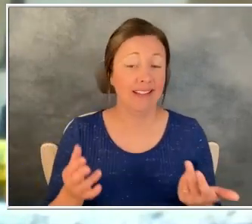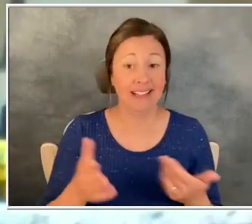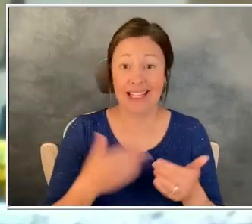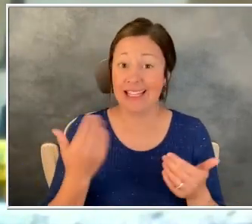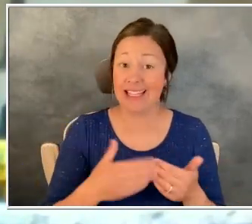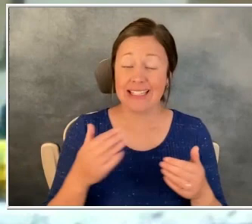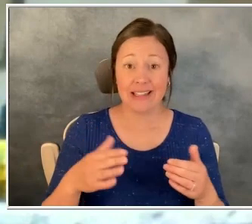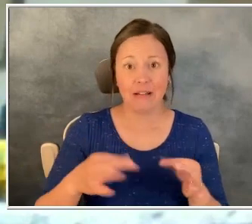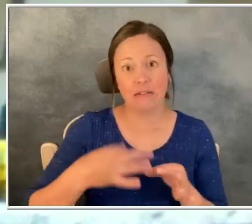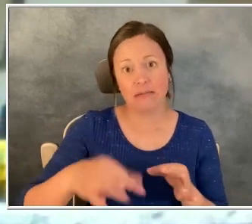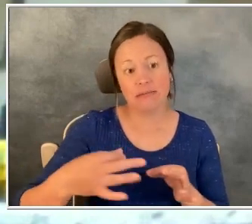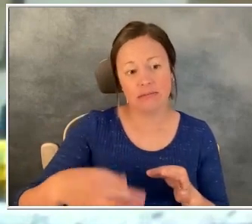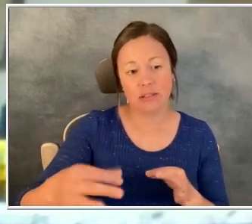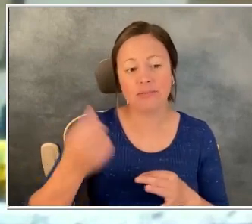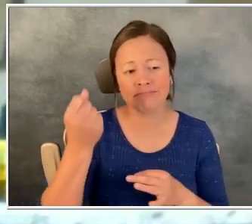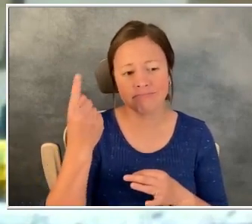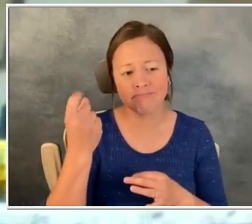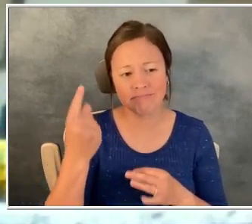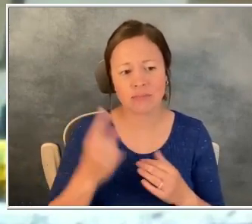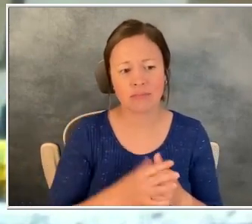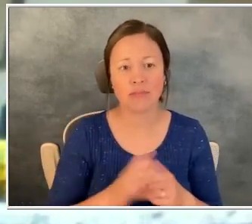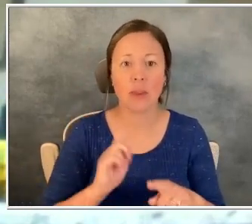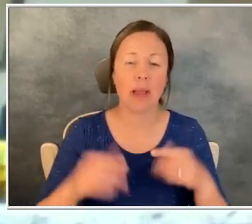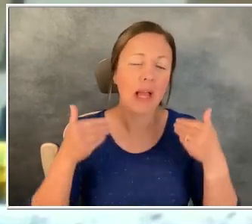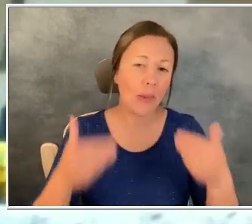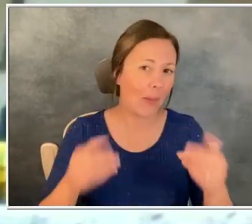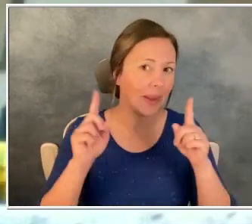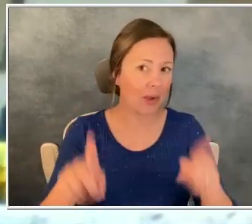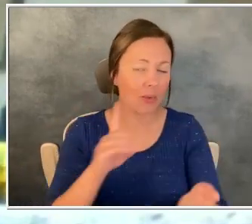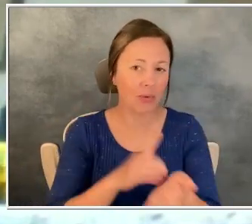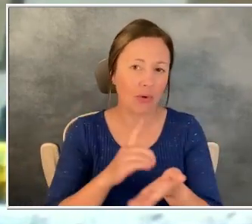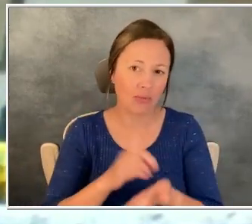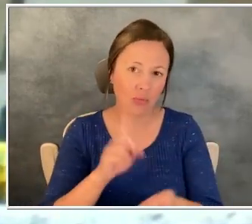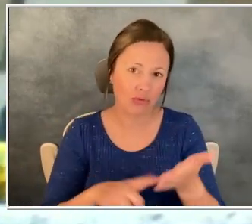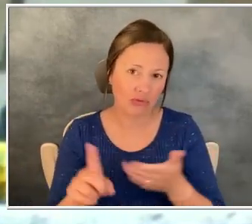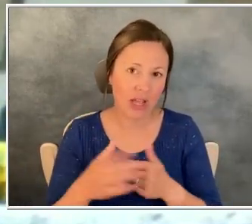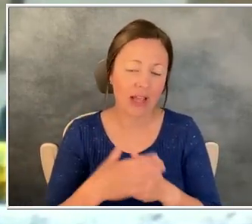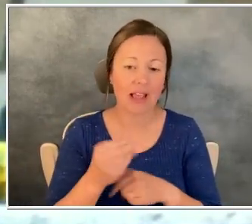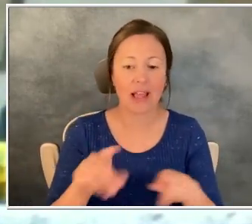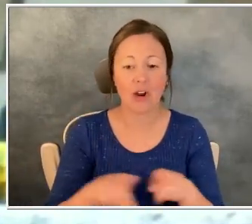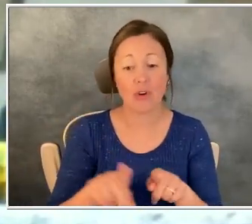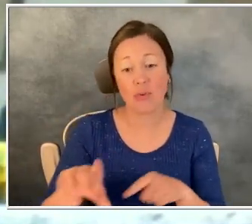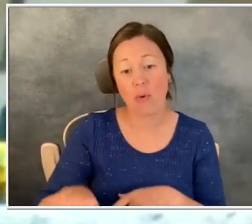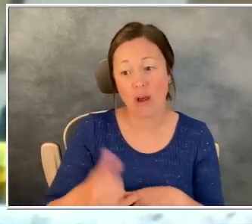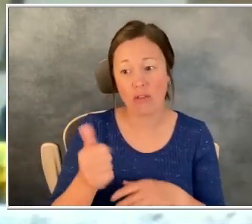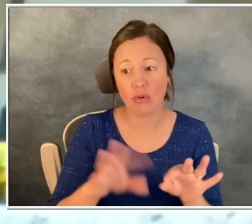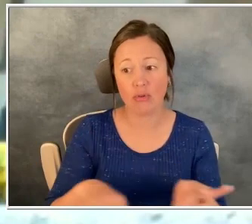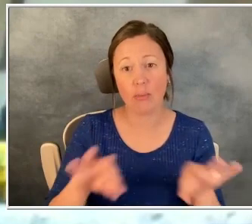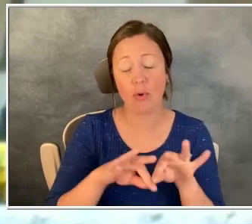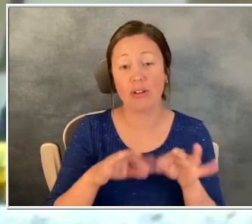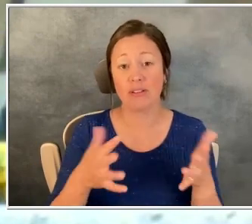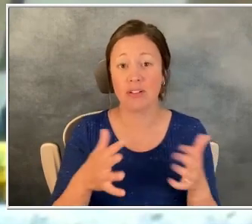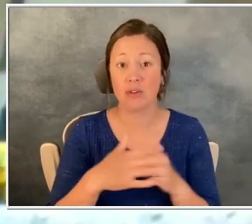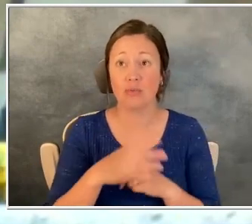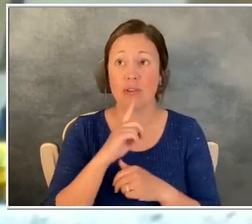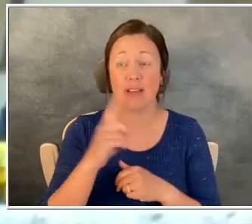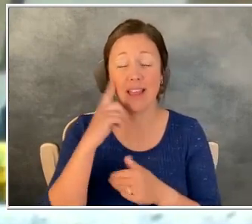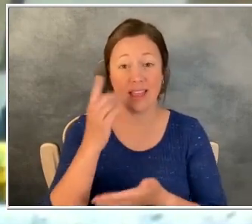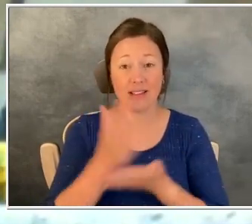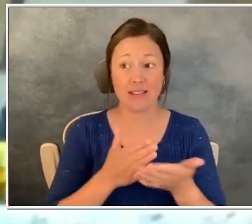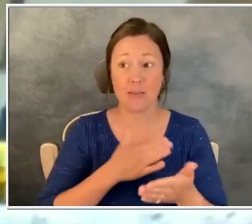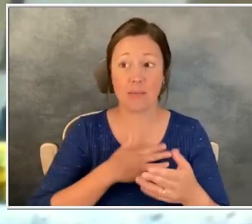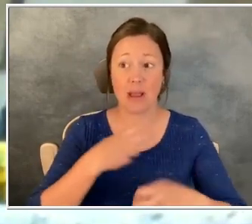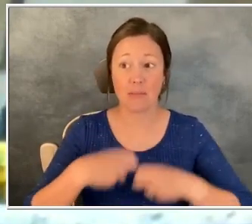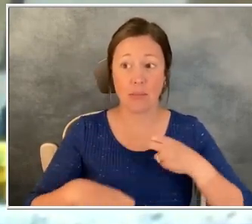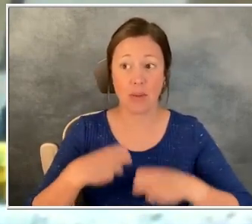do. Um, but just go get checked. And then my other takeaway would be, I think some of my problems, if,